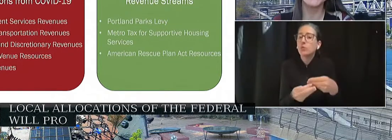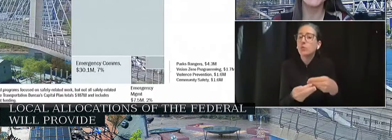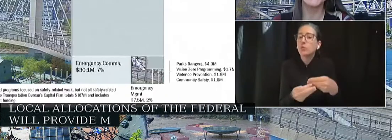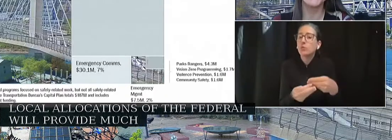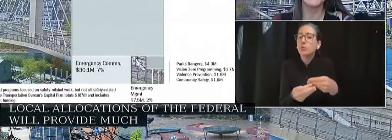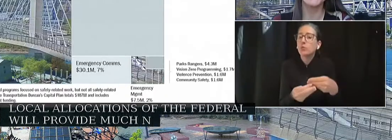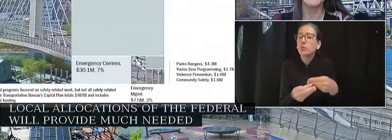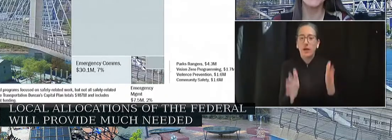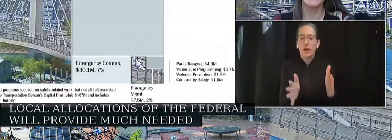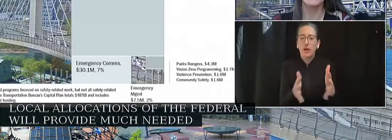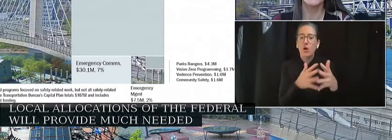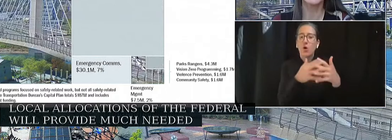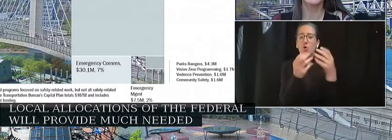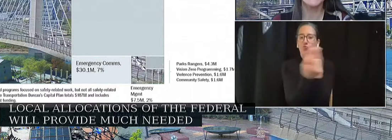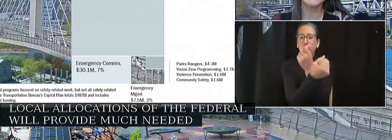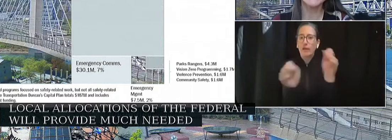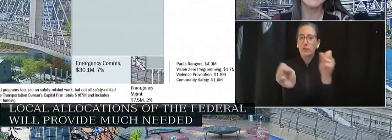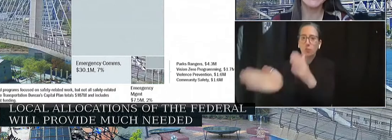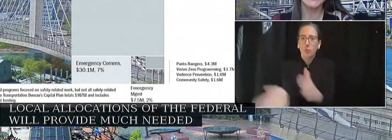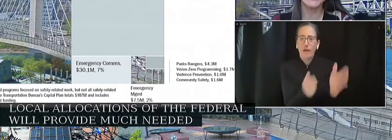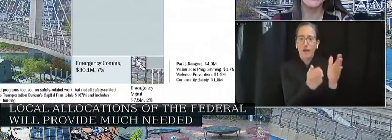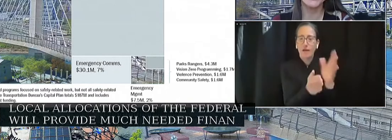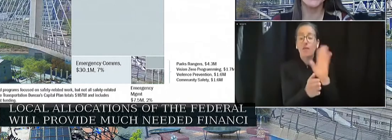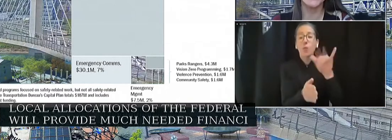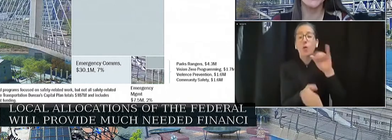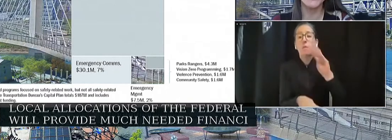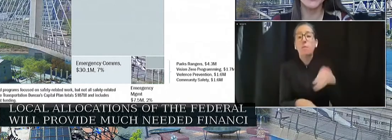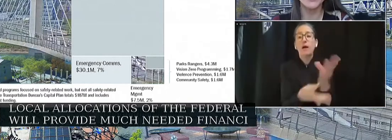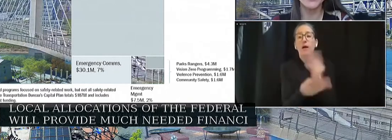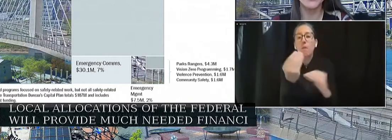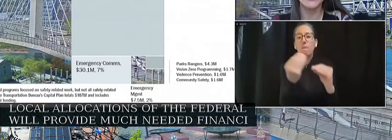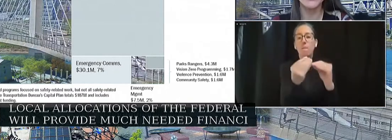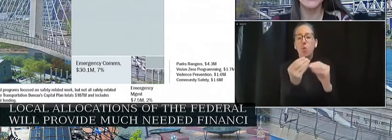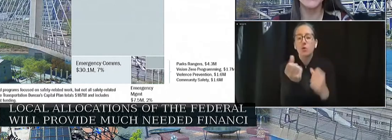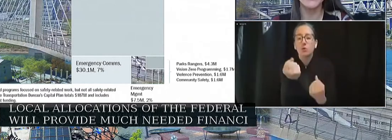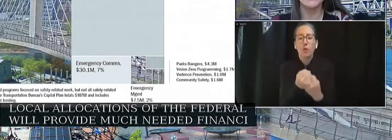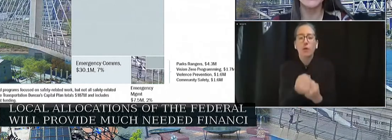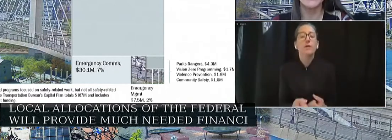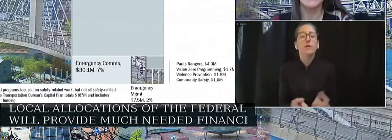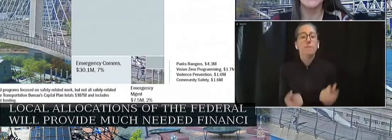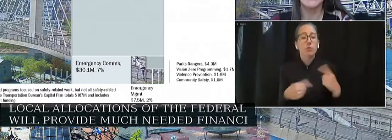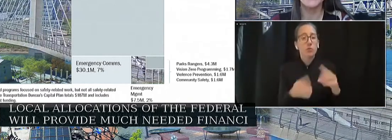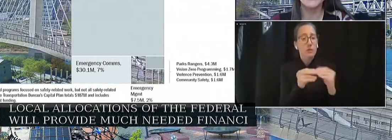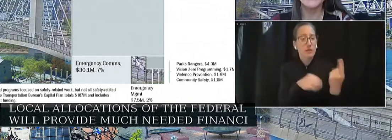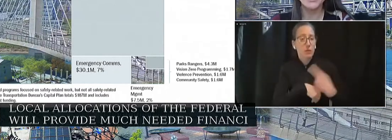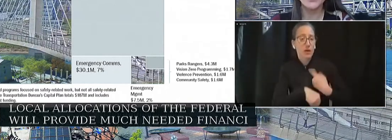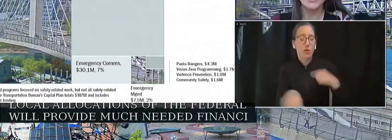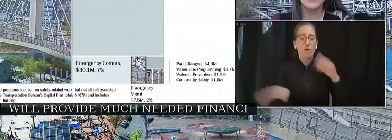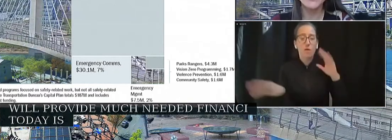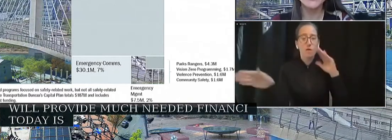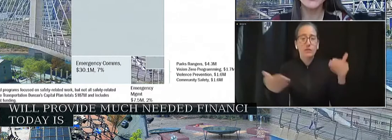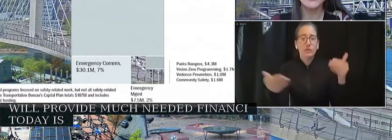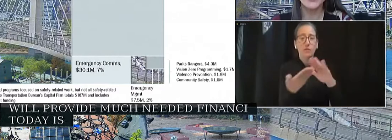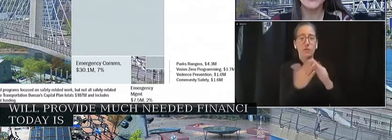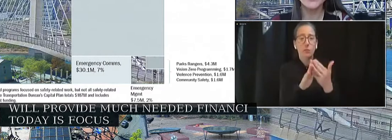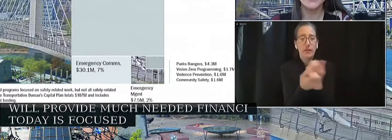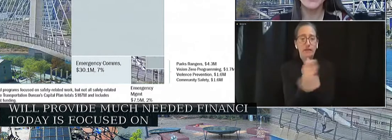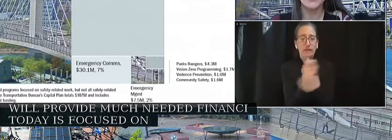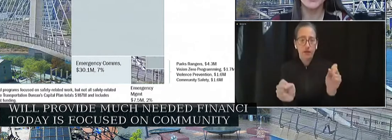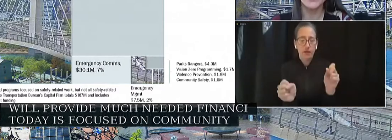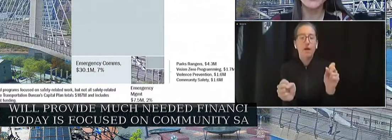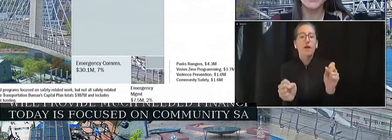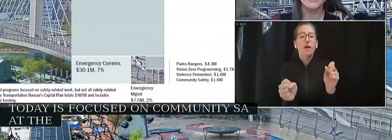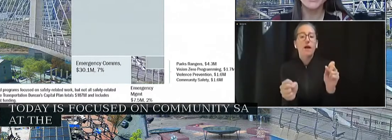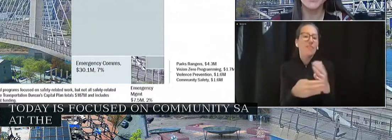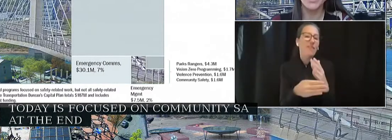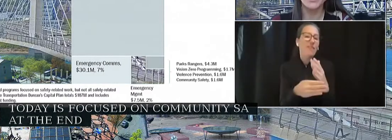Next slide, please. So today's listening session, as you all know, is focused on community safety. At the end of January, city bureaus